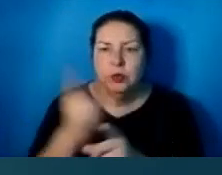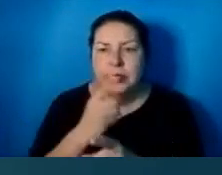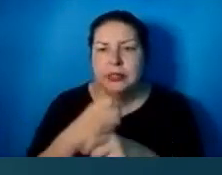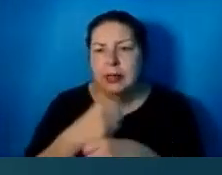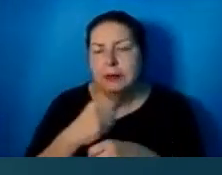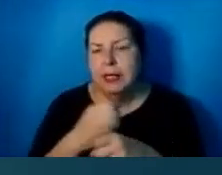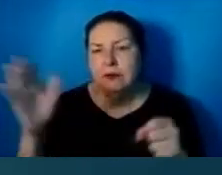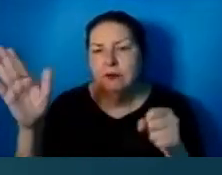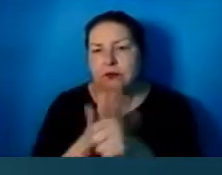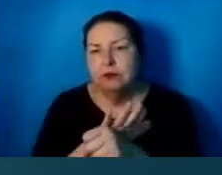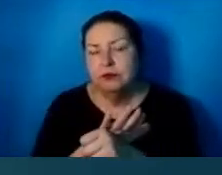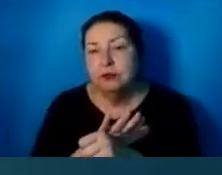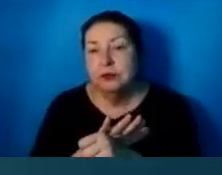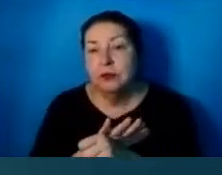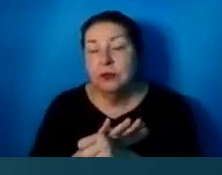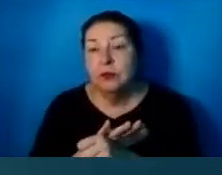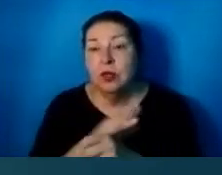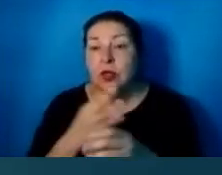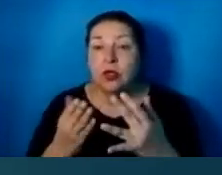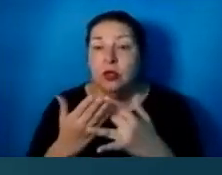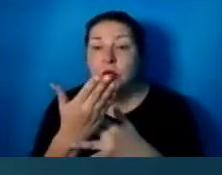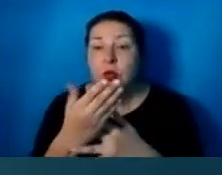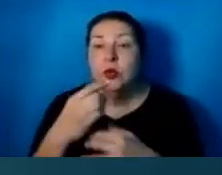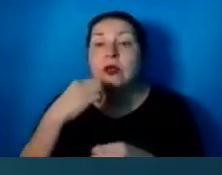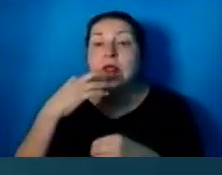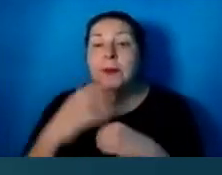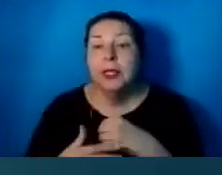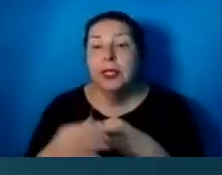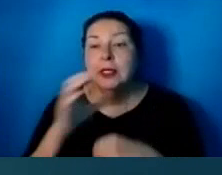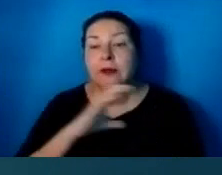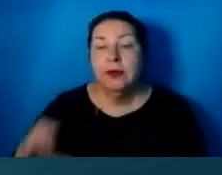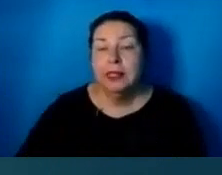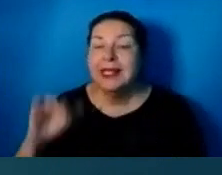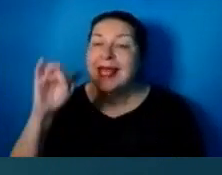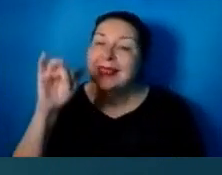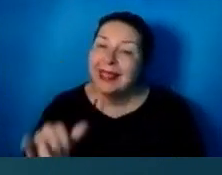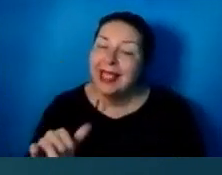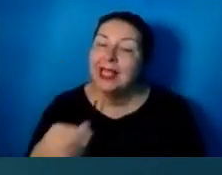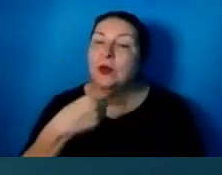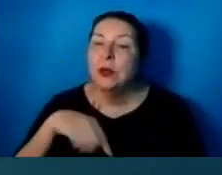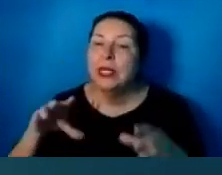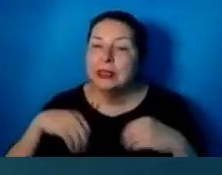whole by the blood of Christ. And that we take comfort in.